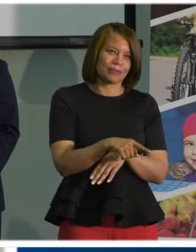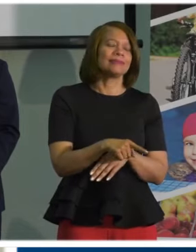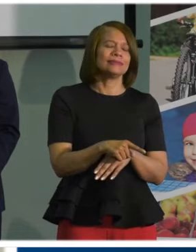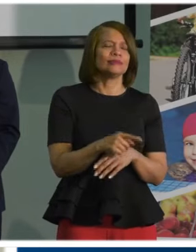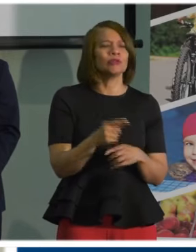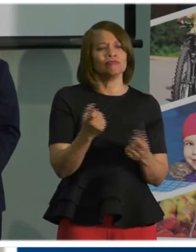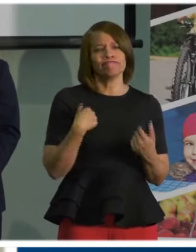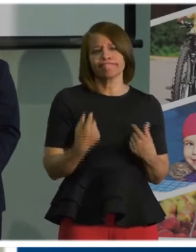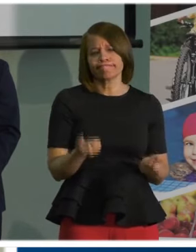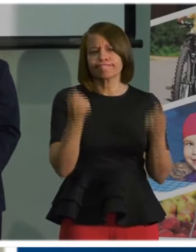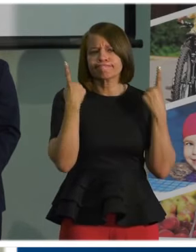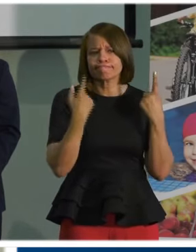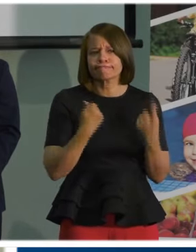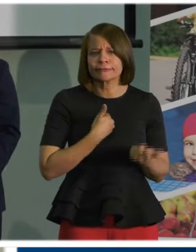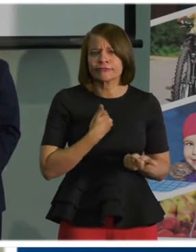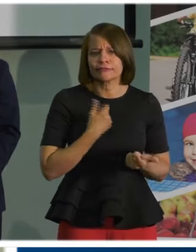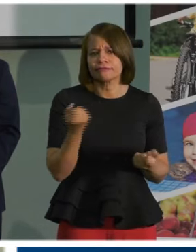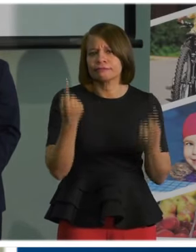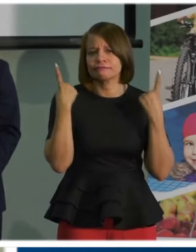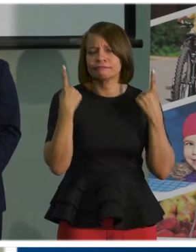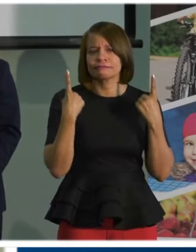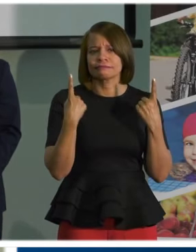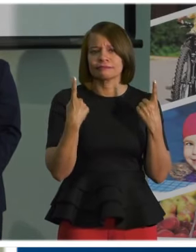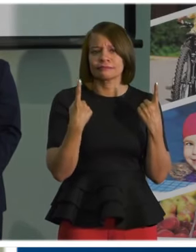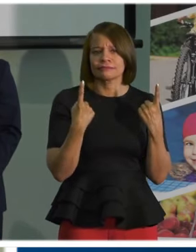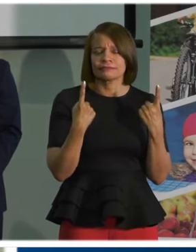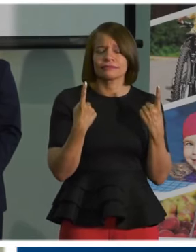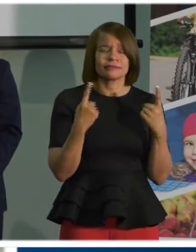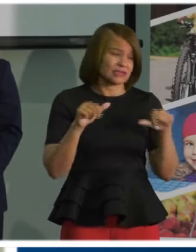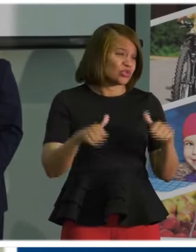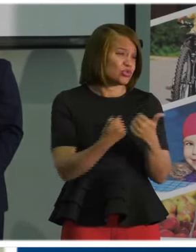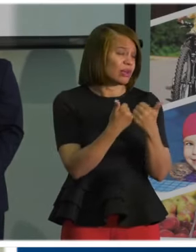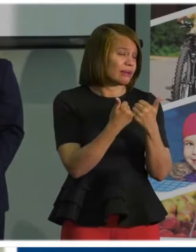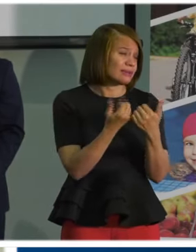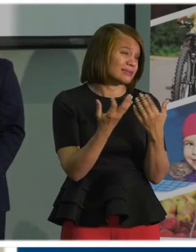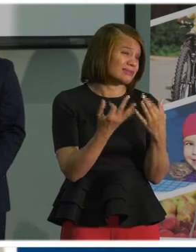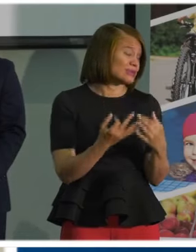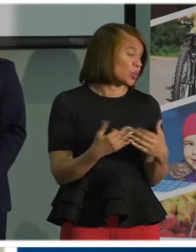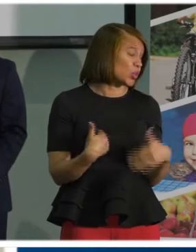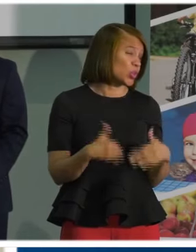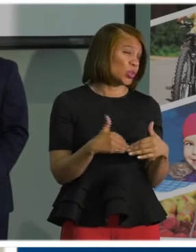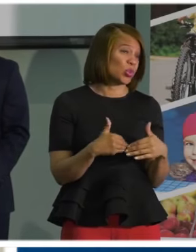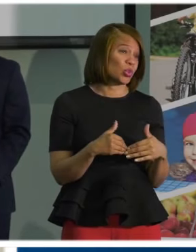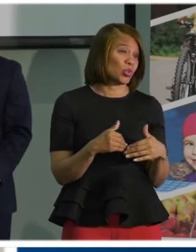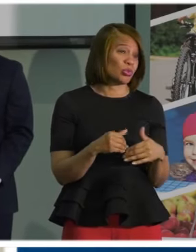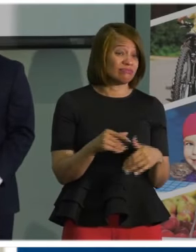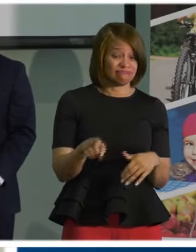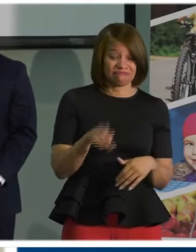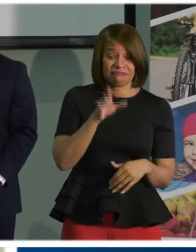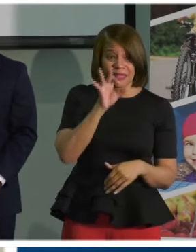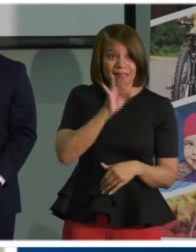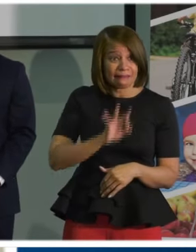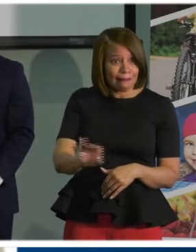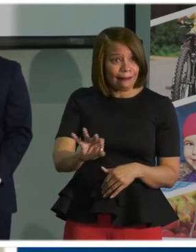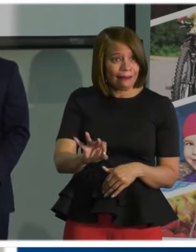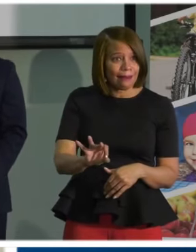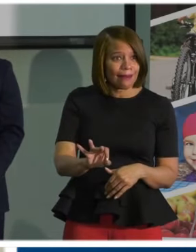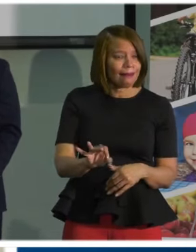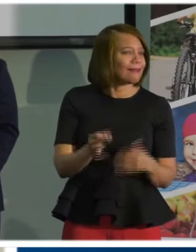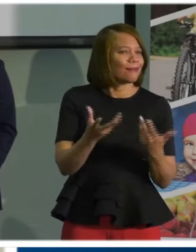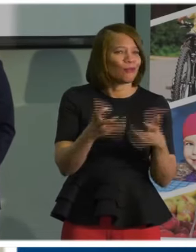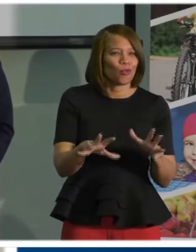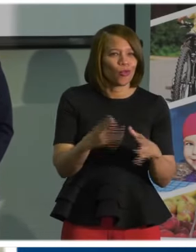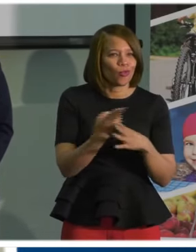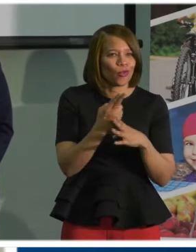the challenge is real. Nine-year-olds don't like wearing masks in summer camps, especially